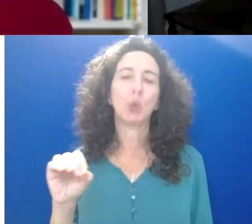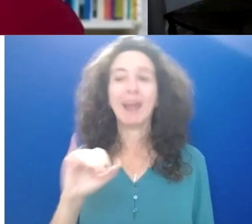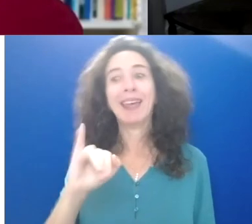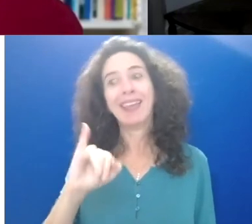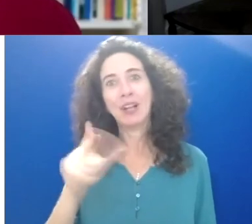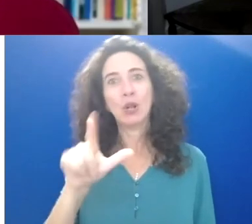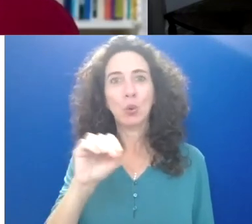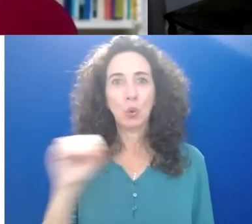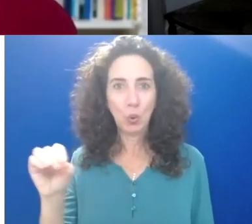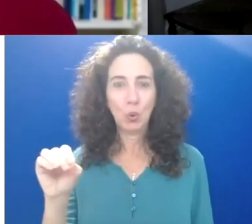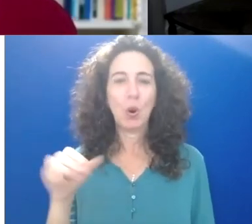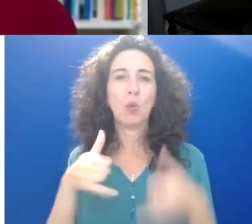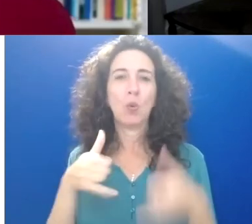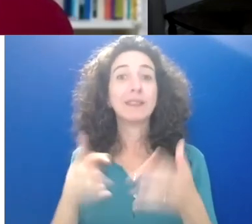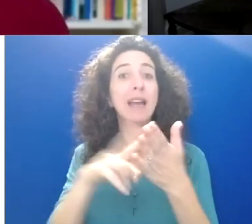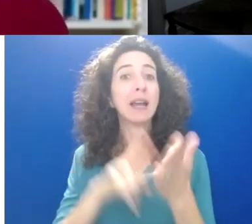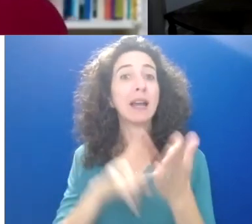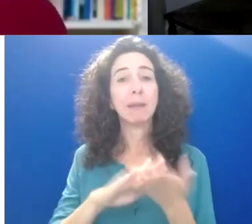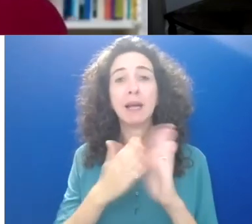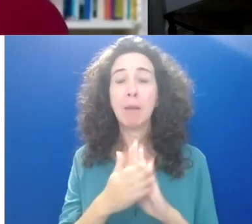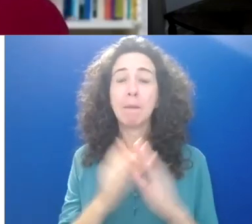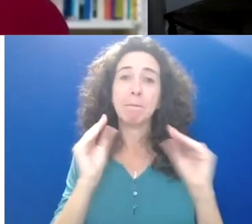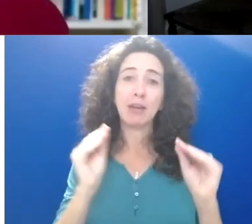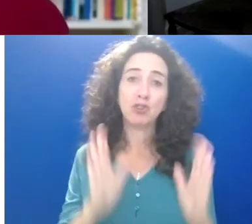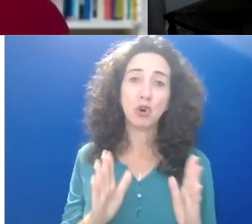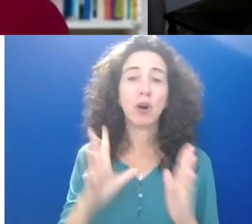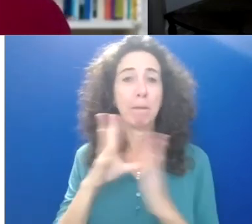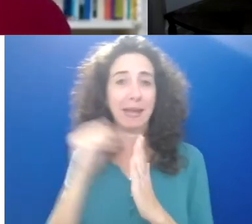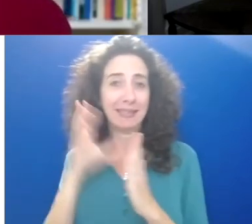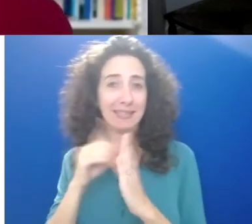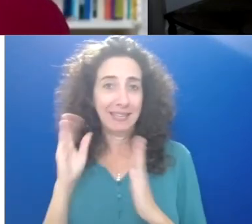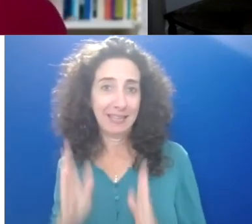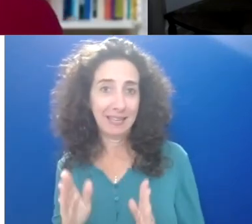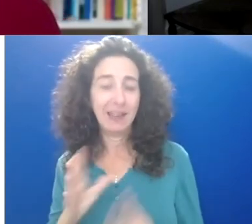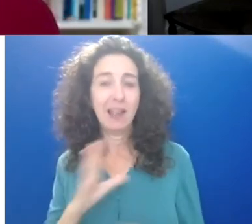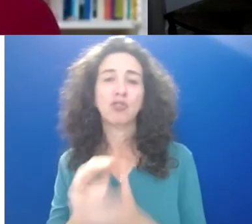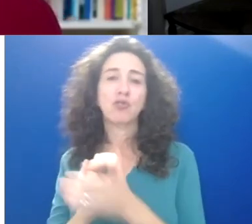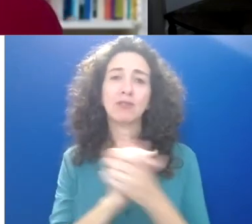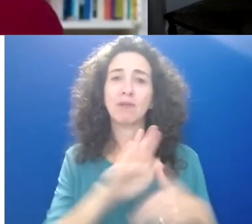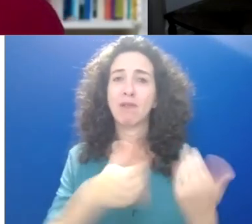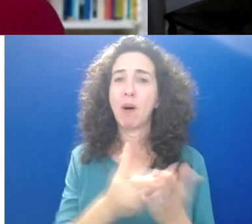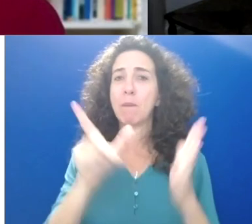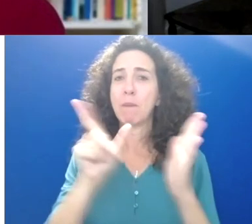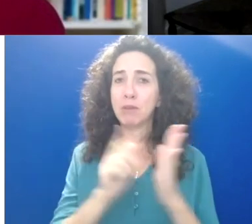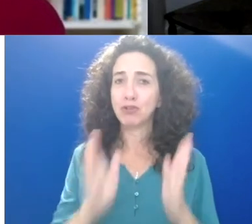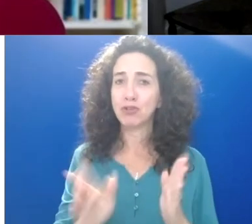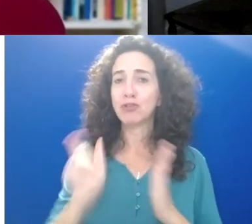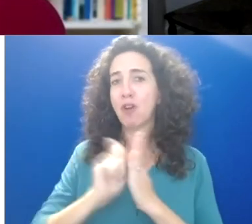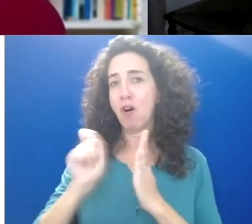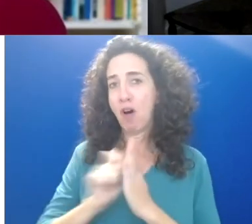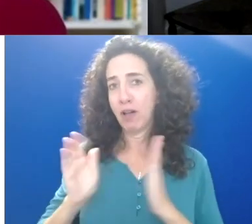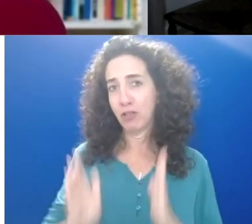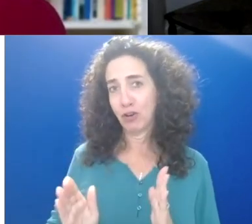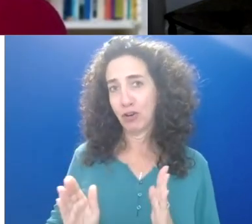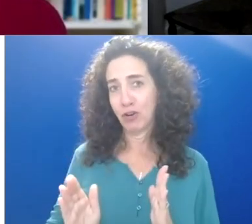mentee. And congratulations, again, to all the publishers and the authors who are getting a lot of wonderful